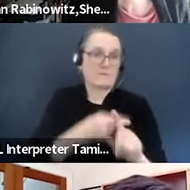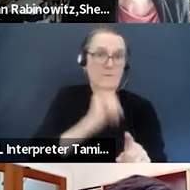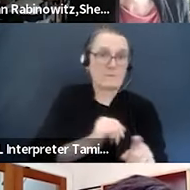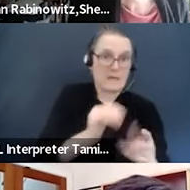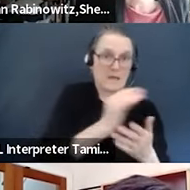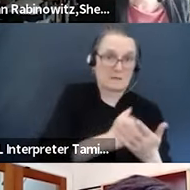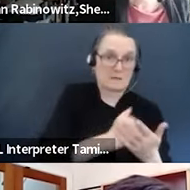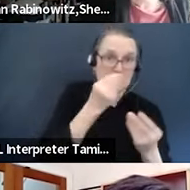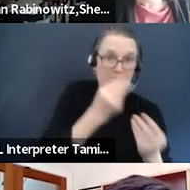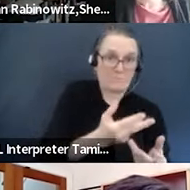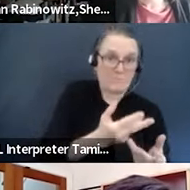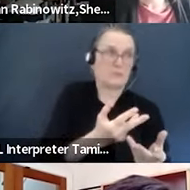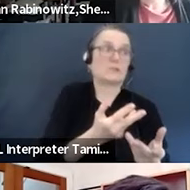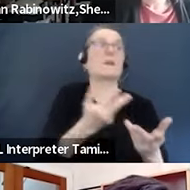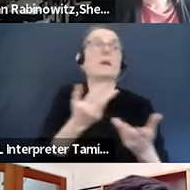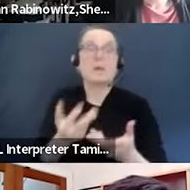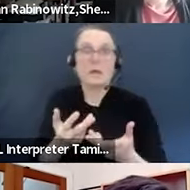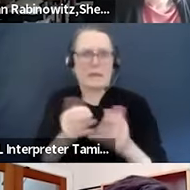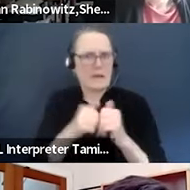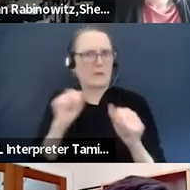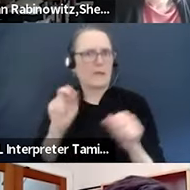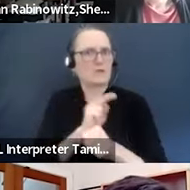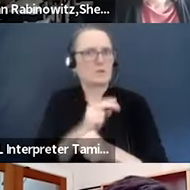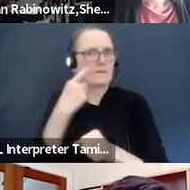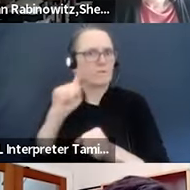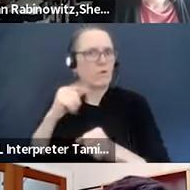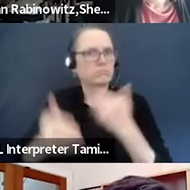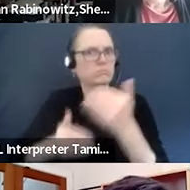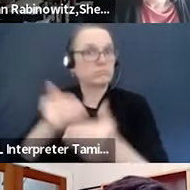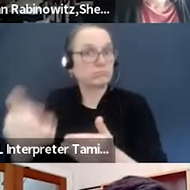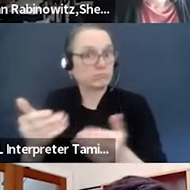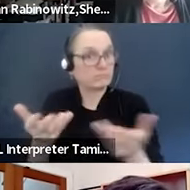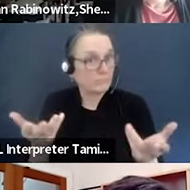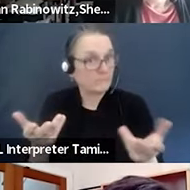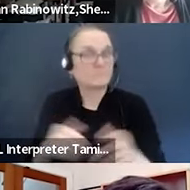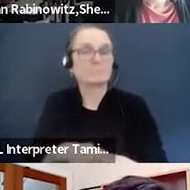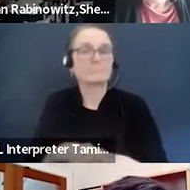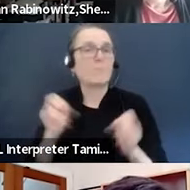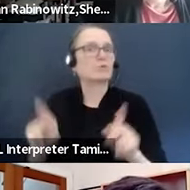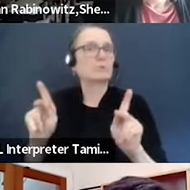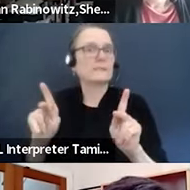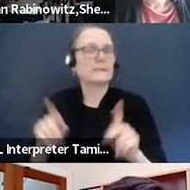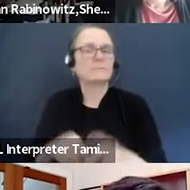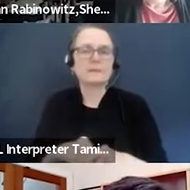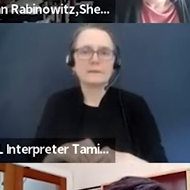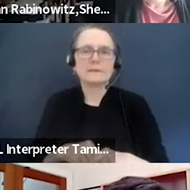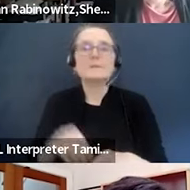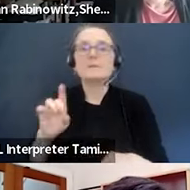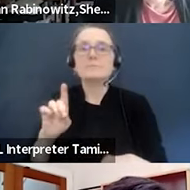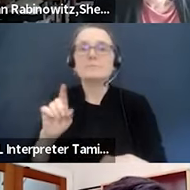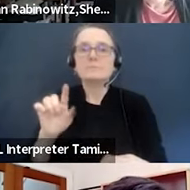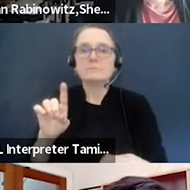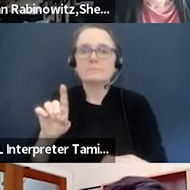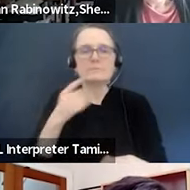You know, I think the screaming headline of this report is that this is not a